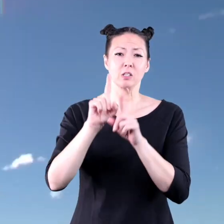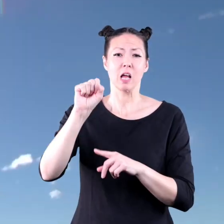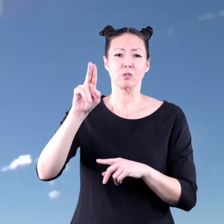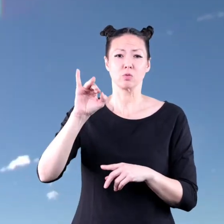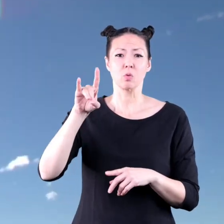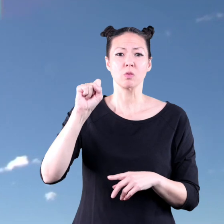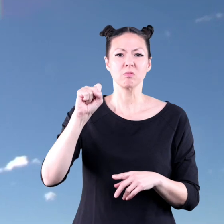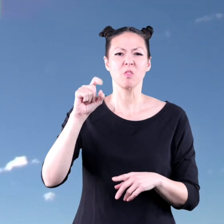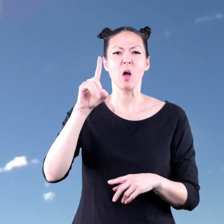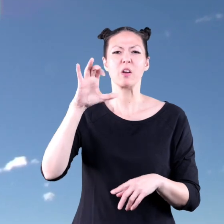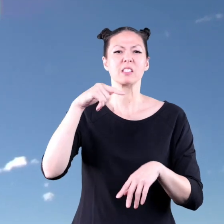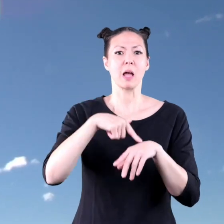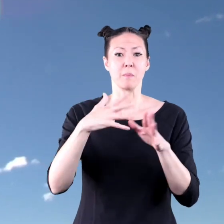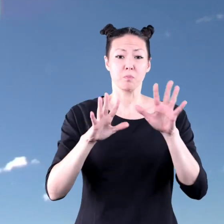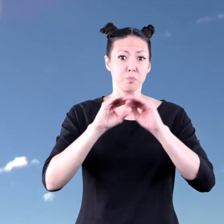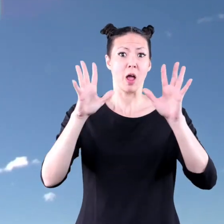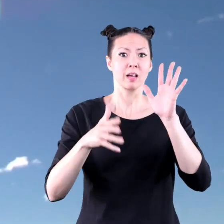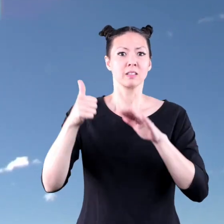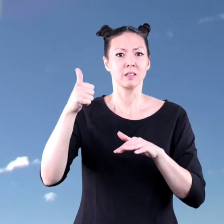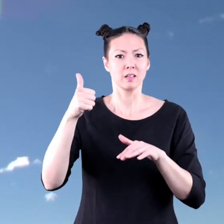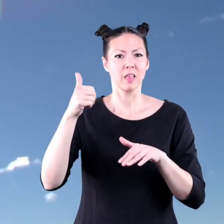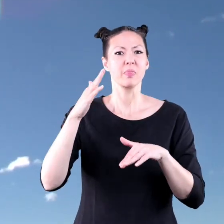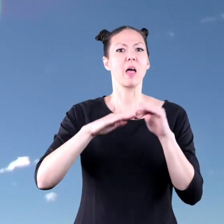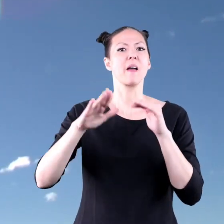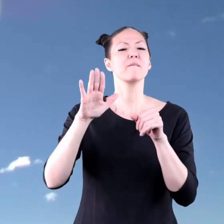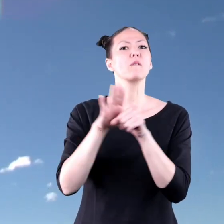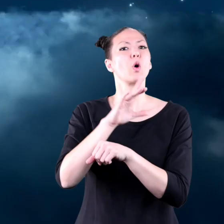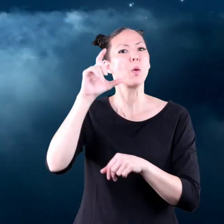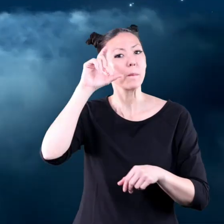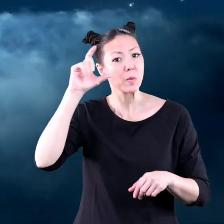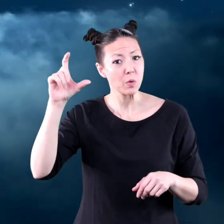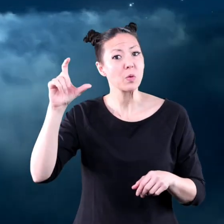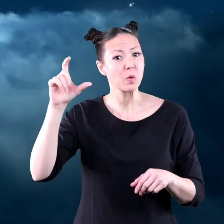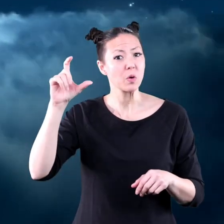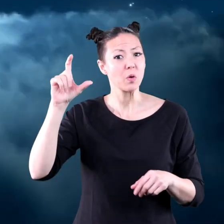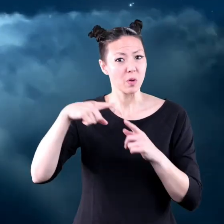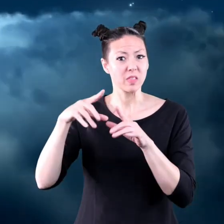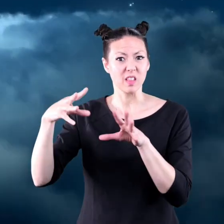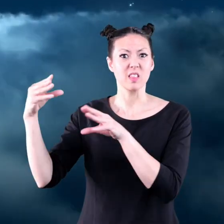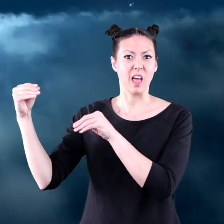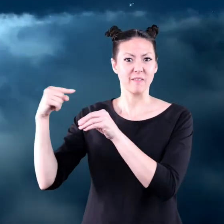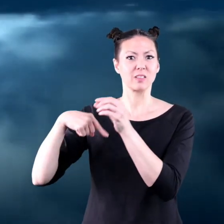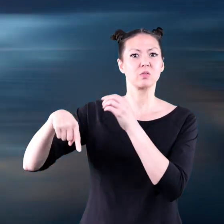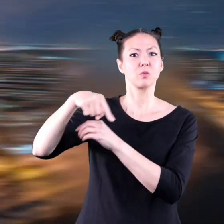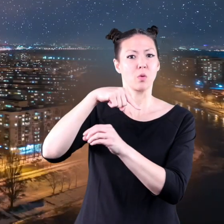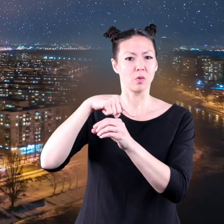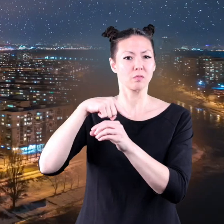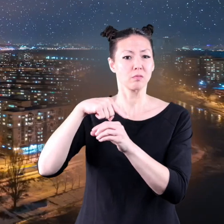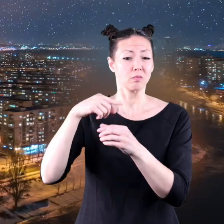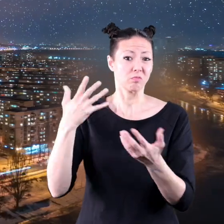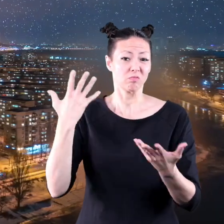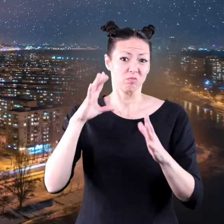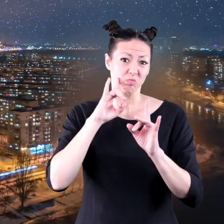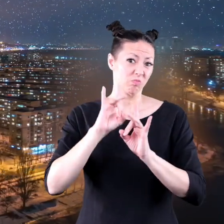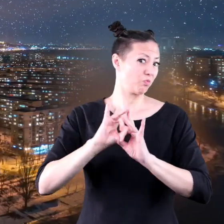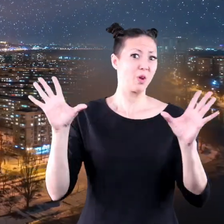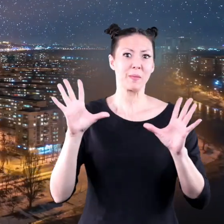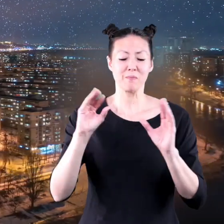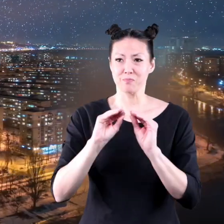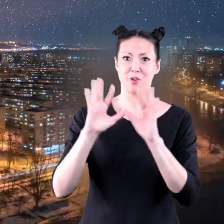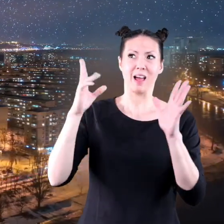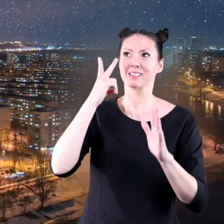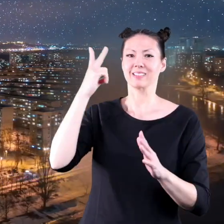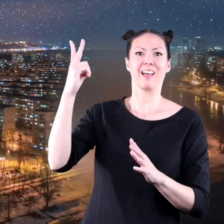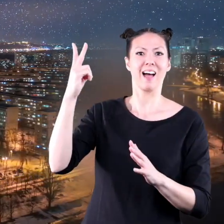These rare asteroids were a hundred times brighter than a full moon when they fell. That would be an incredible